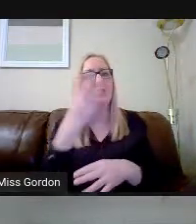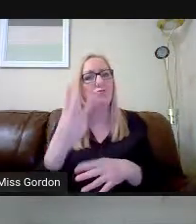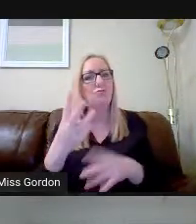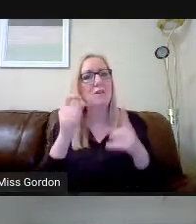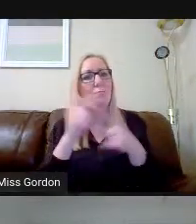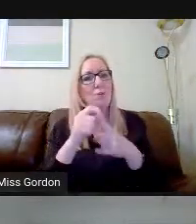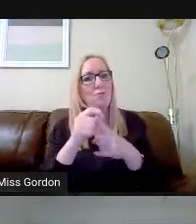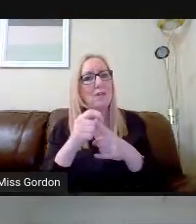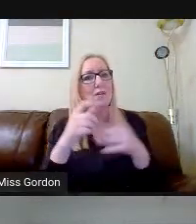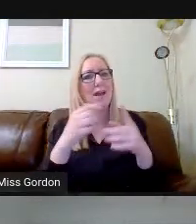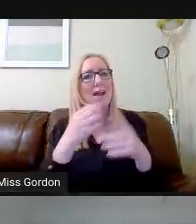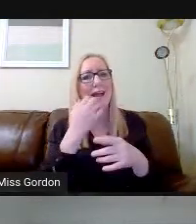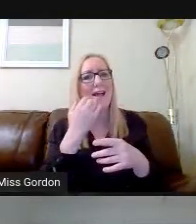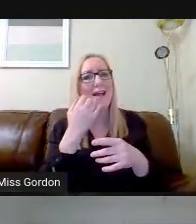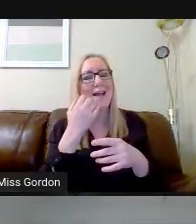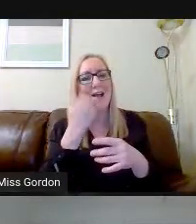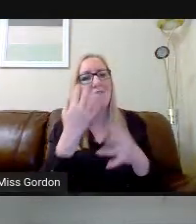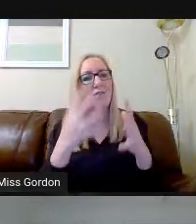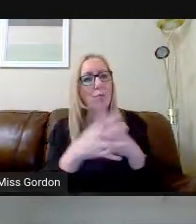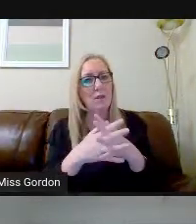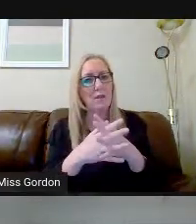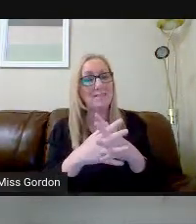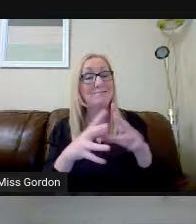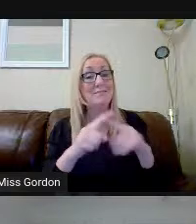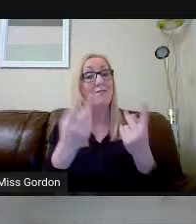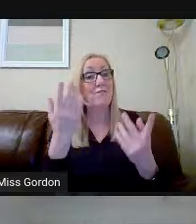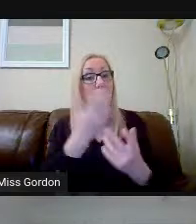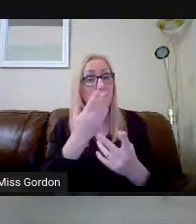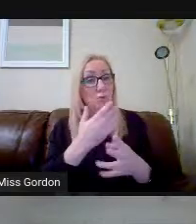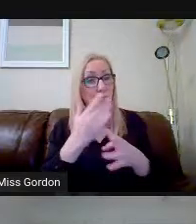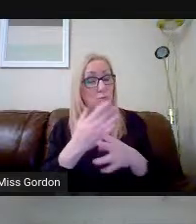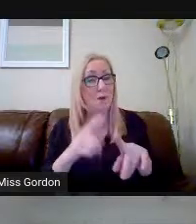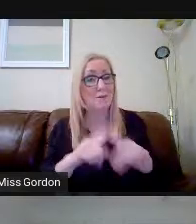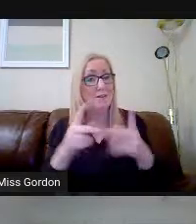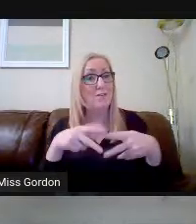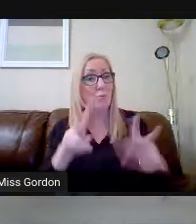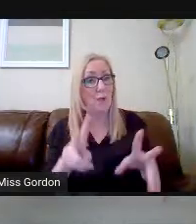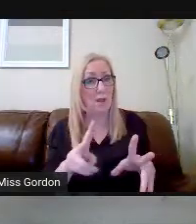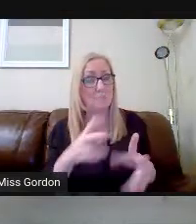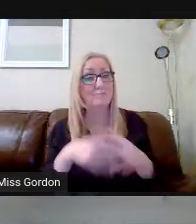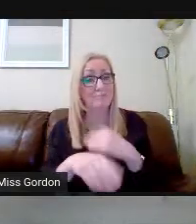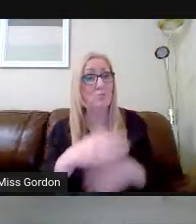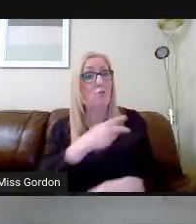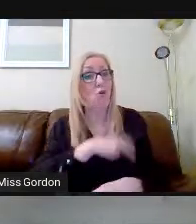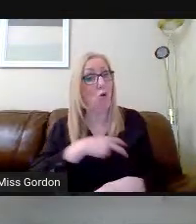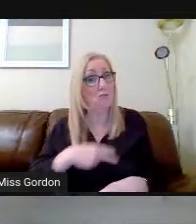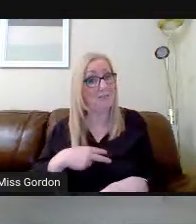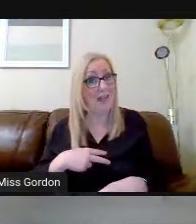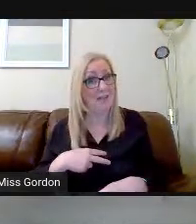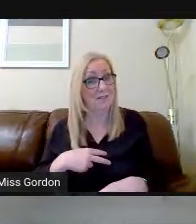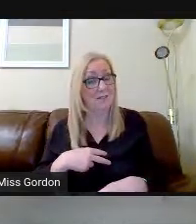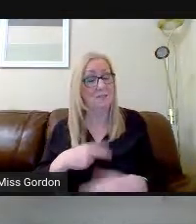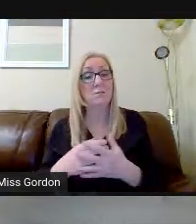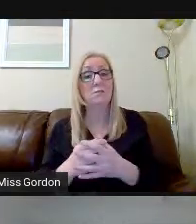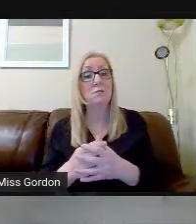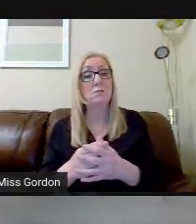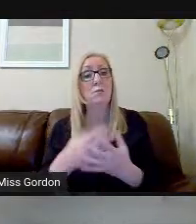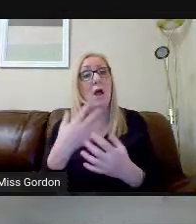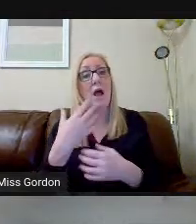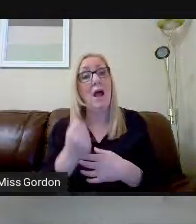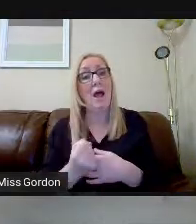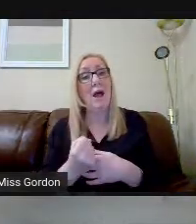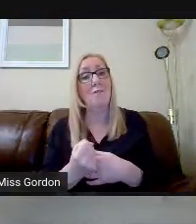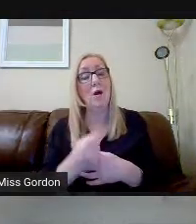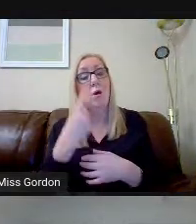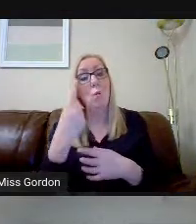Different schools operate this differently. And in Calderside Academy, we have one